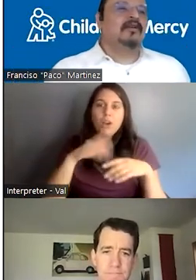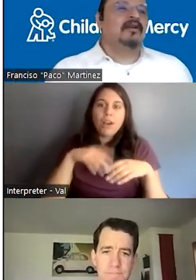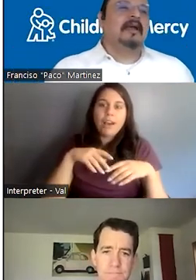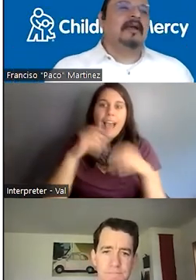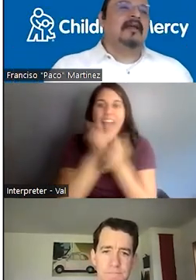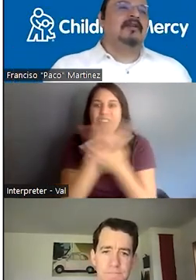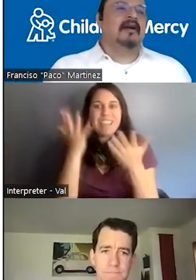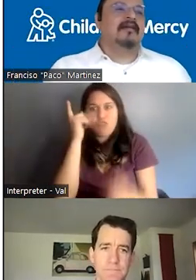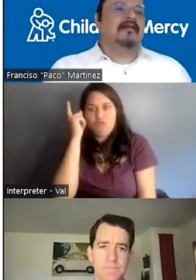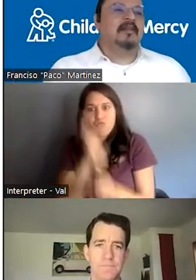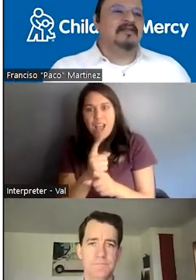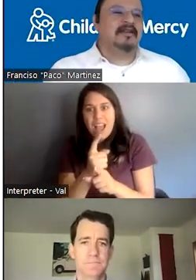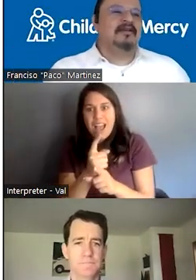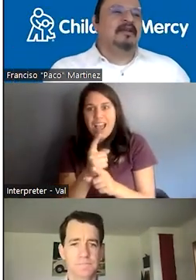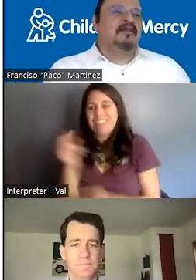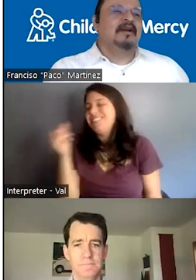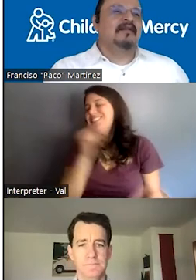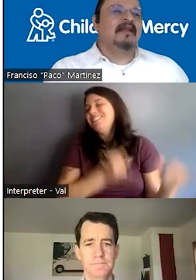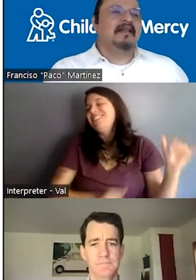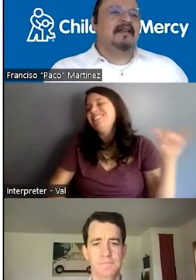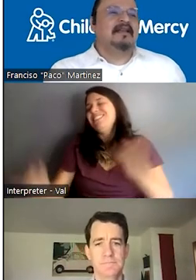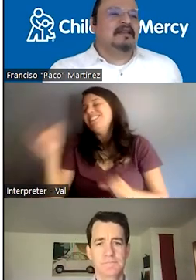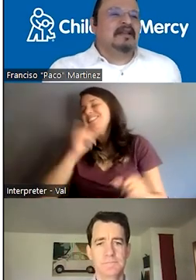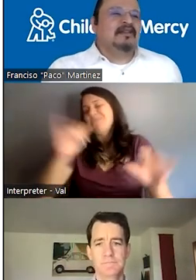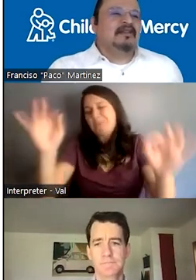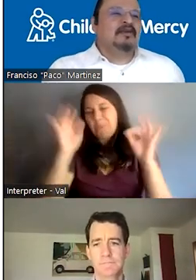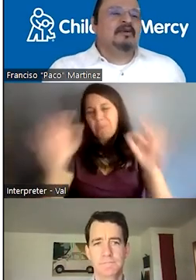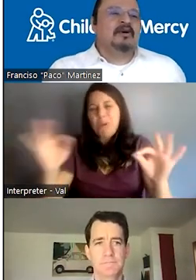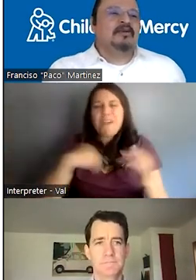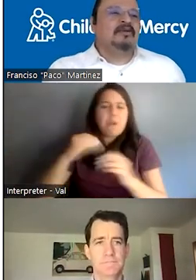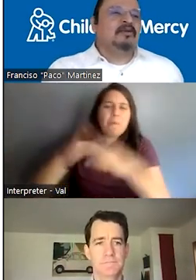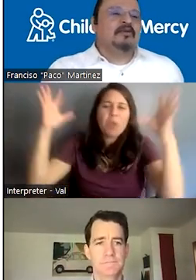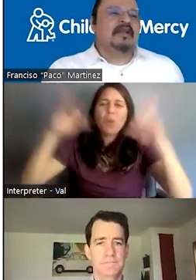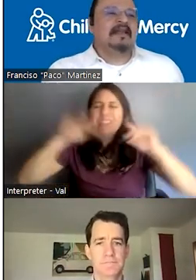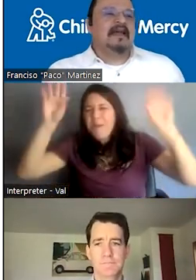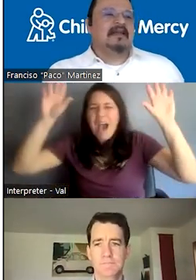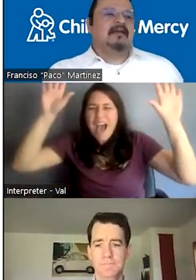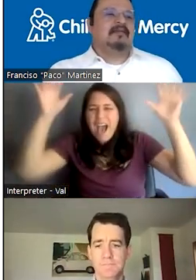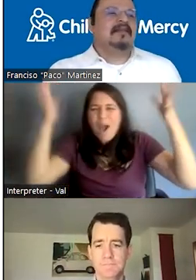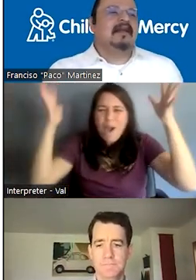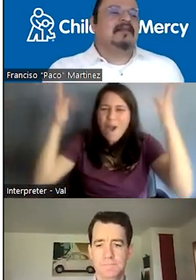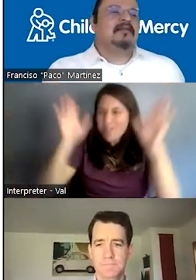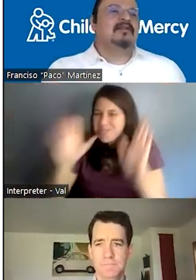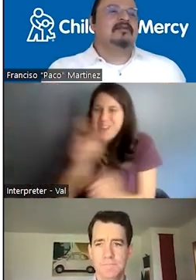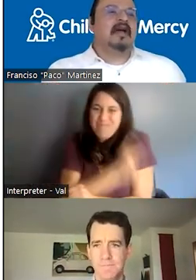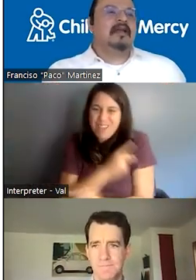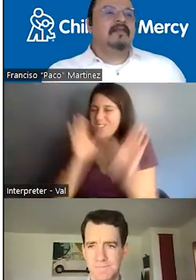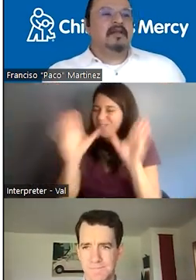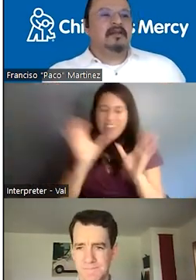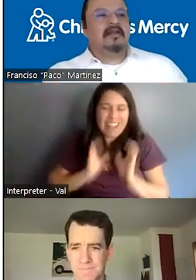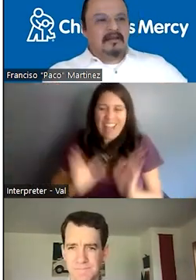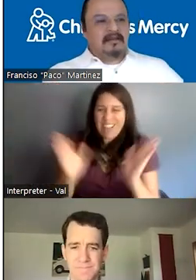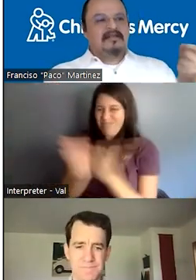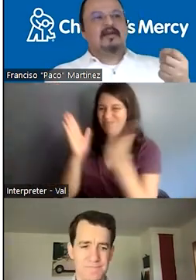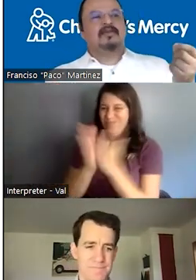because, oh my God, you are a great patient. You're a great client. You, you really got everything that I told you. And